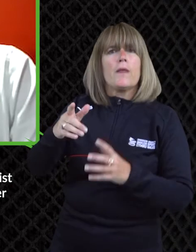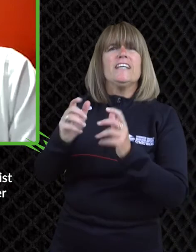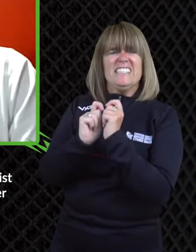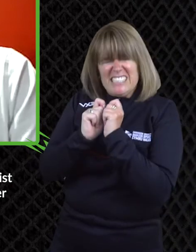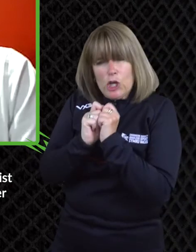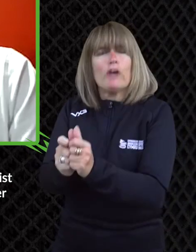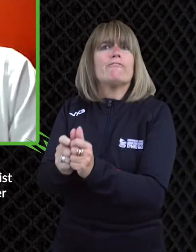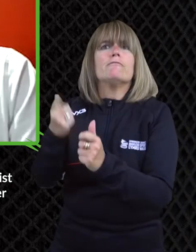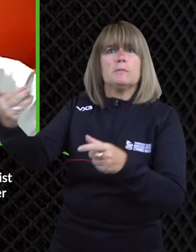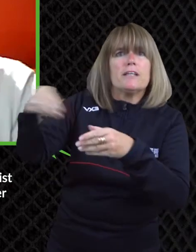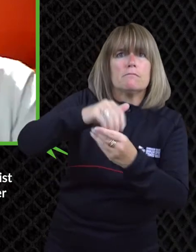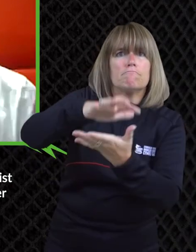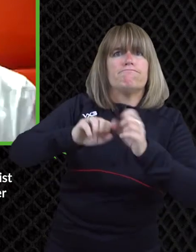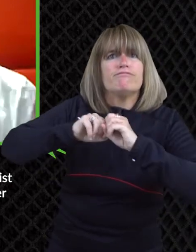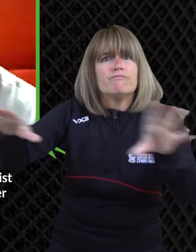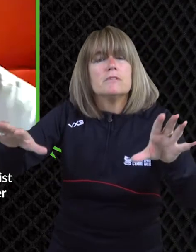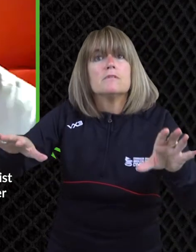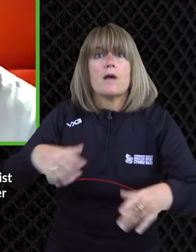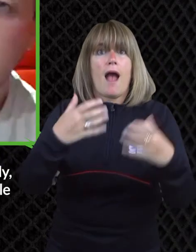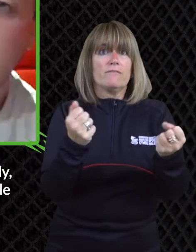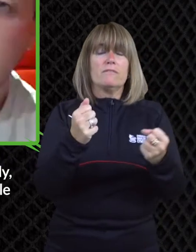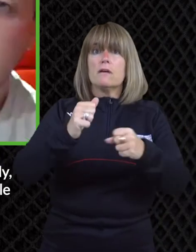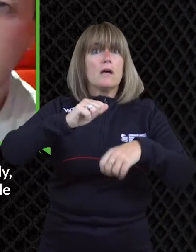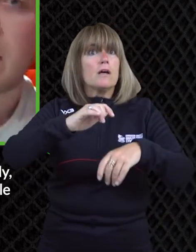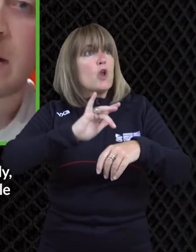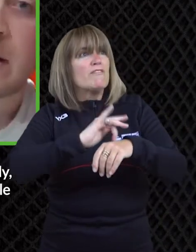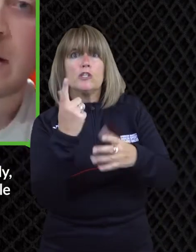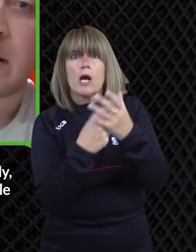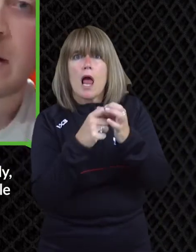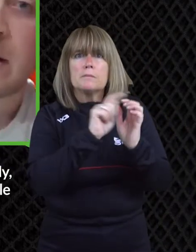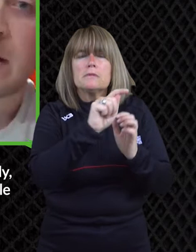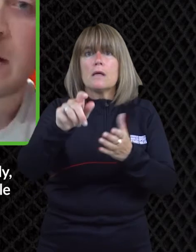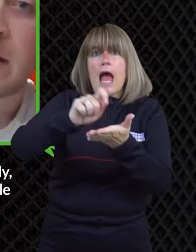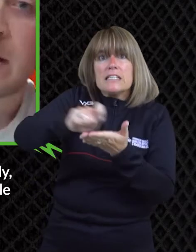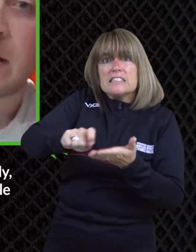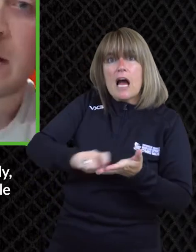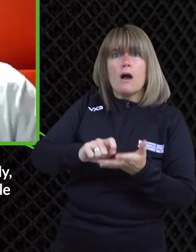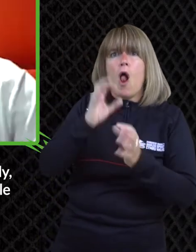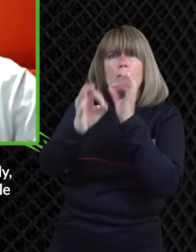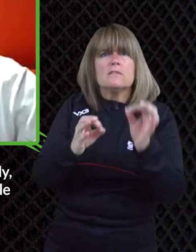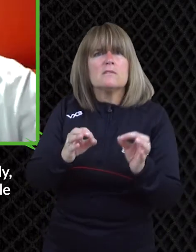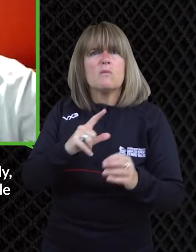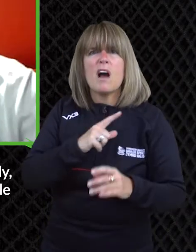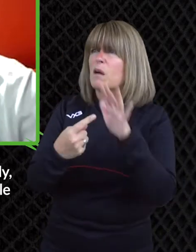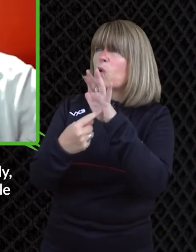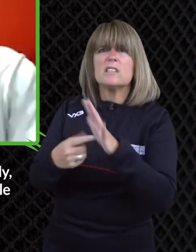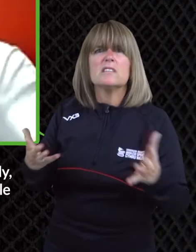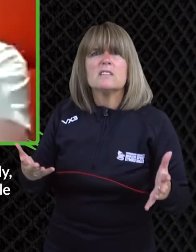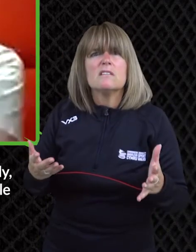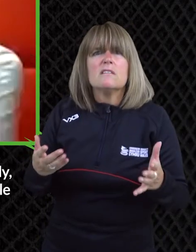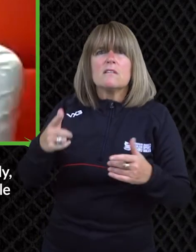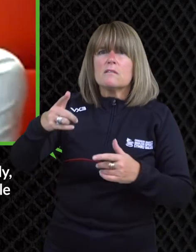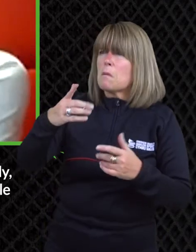or whatever and say i want to i want this to be you know covered you know we've got paralympians who deserve this coverage we've got amateur